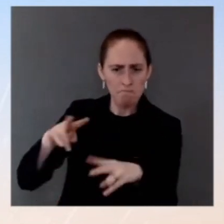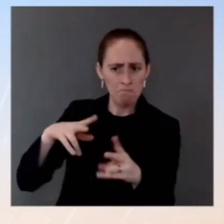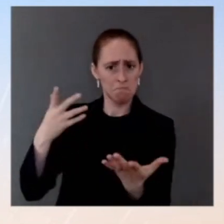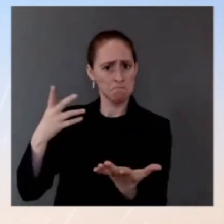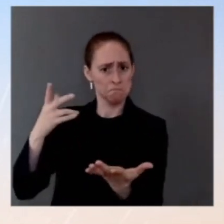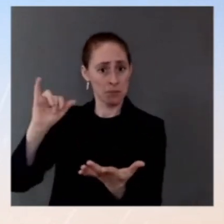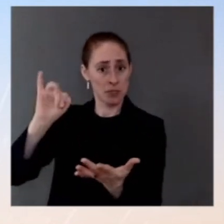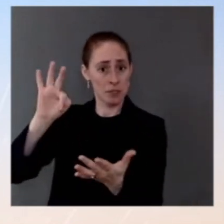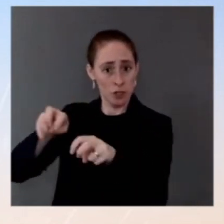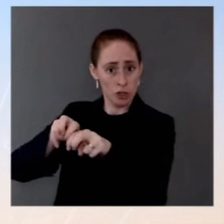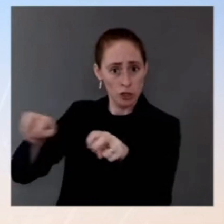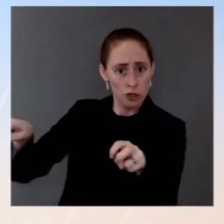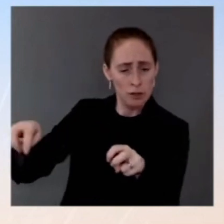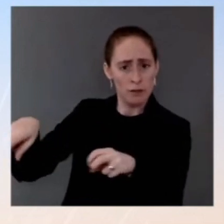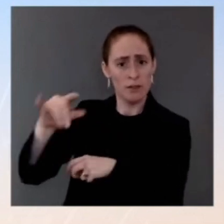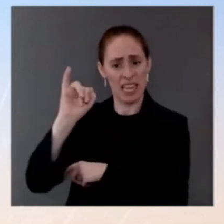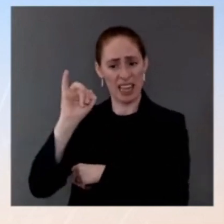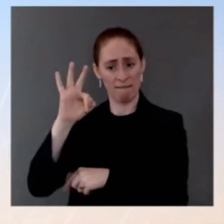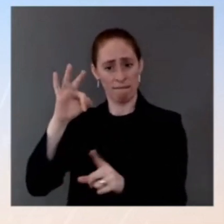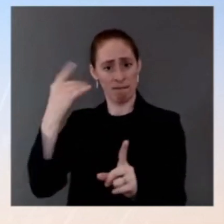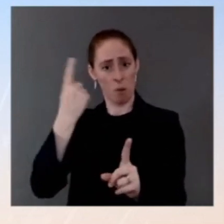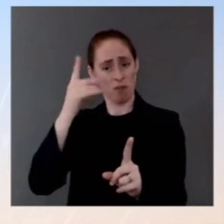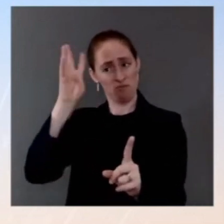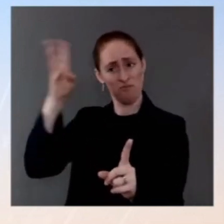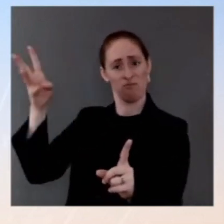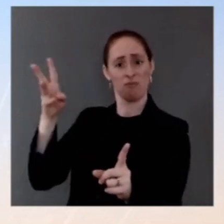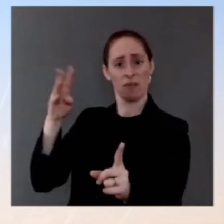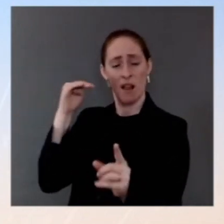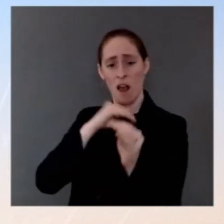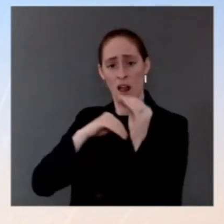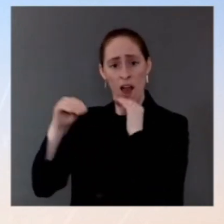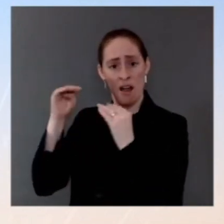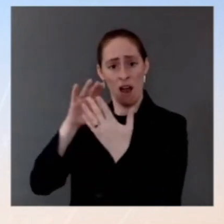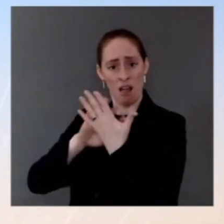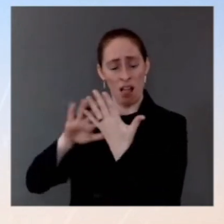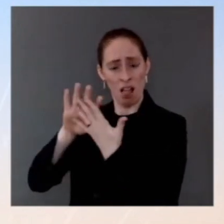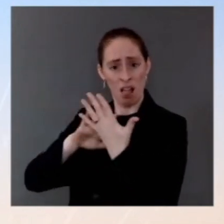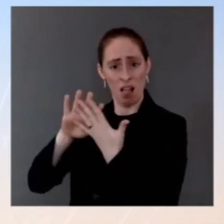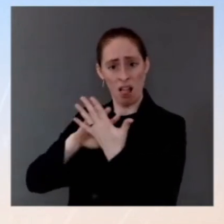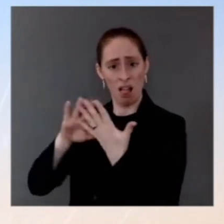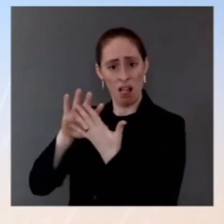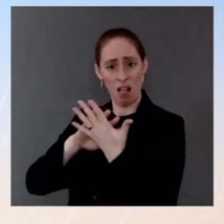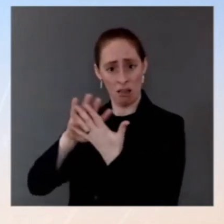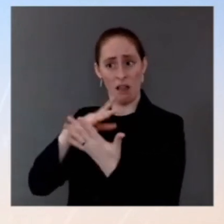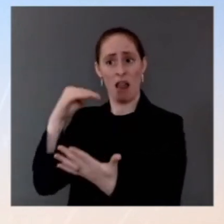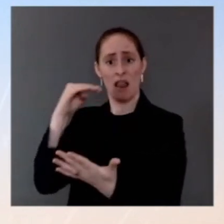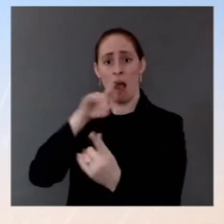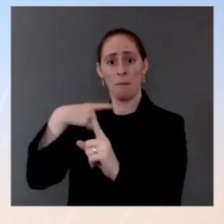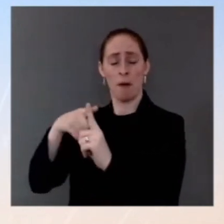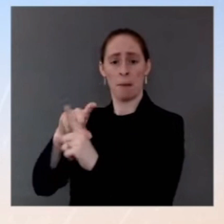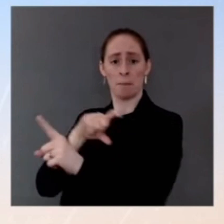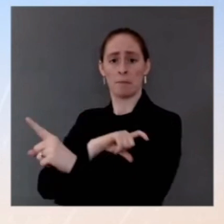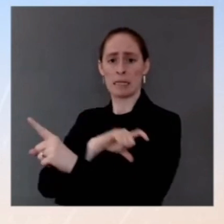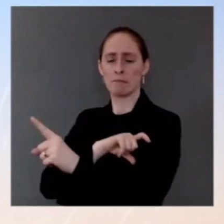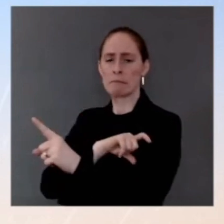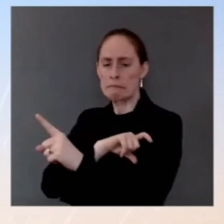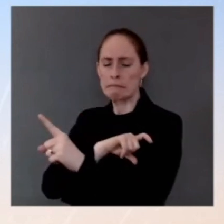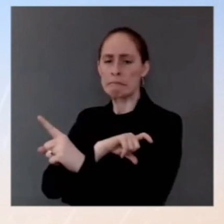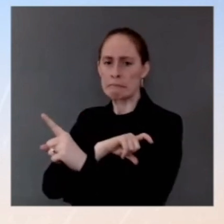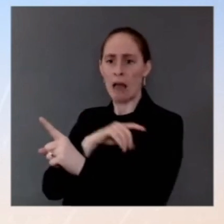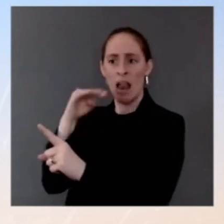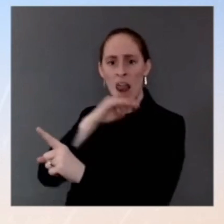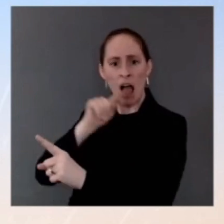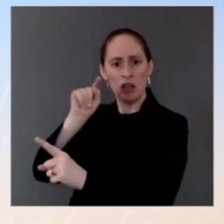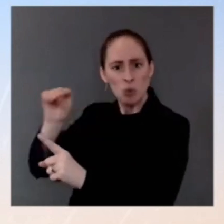And those found guilty need to be punished. And false accusations divert valuable police resources away from important investigations. They make it harder